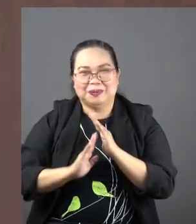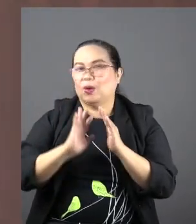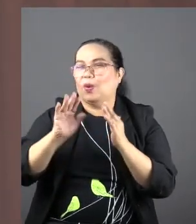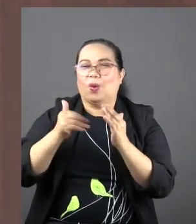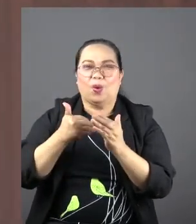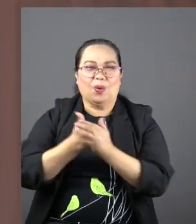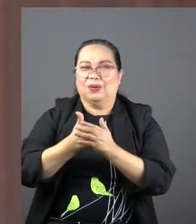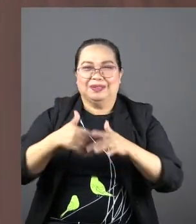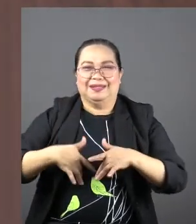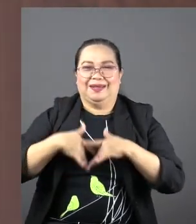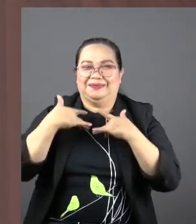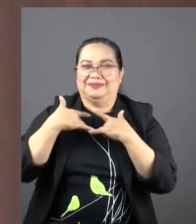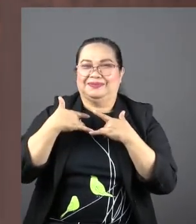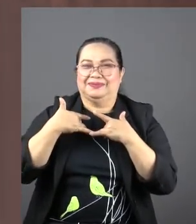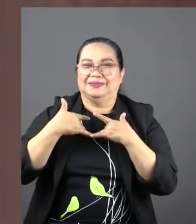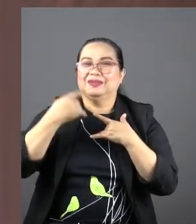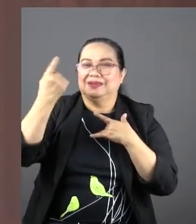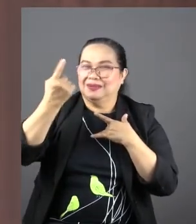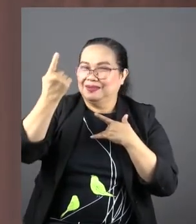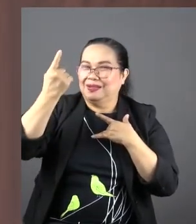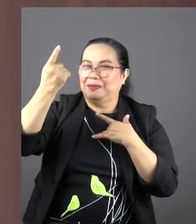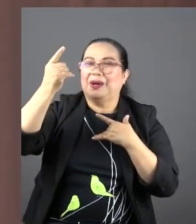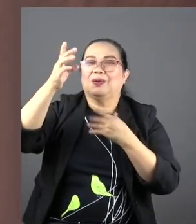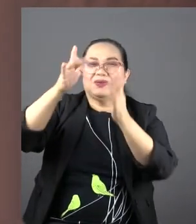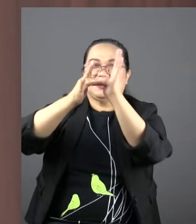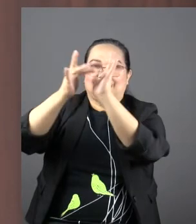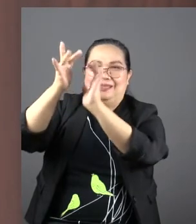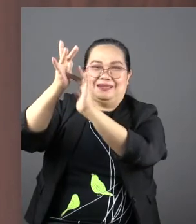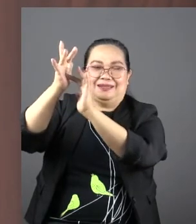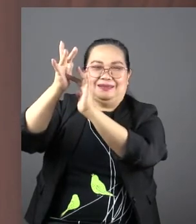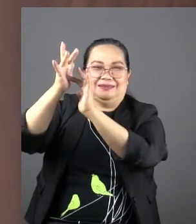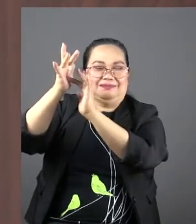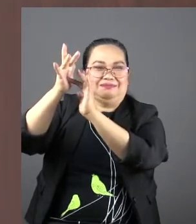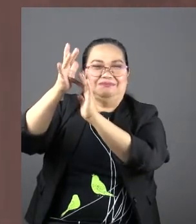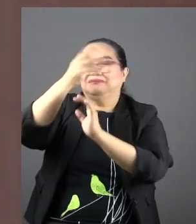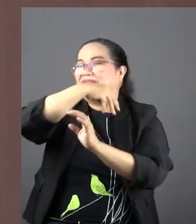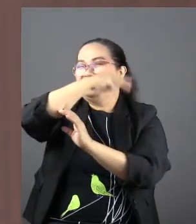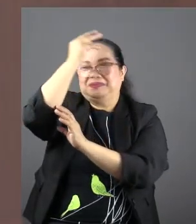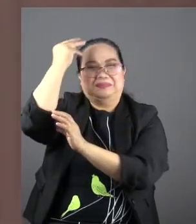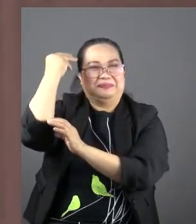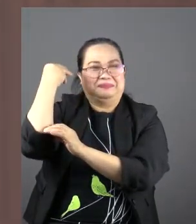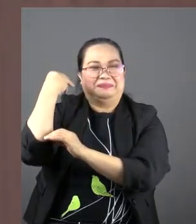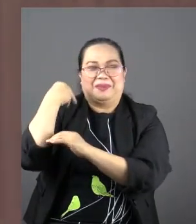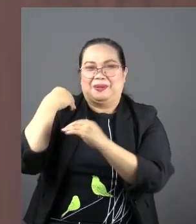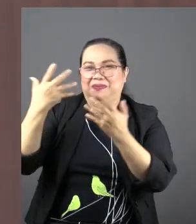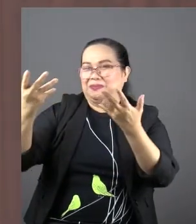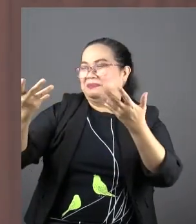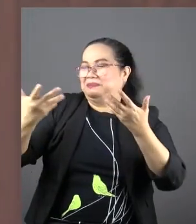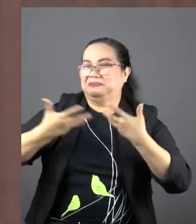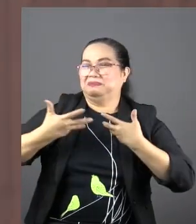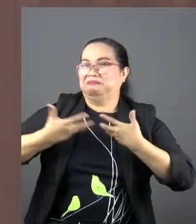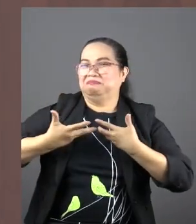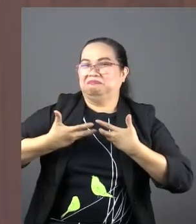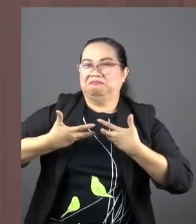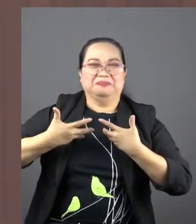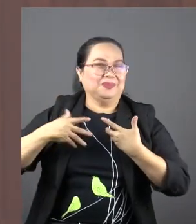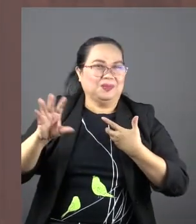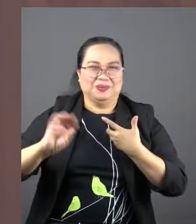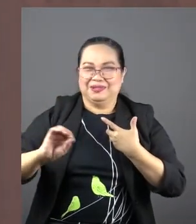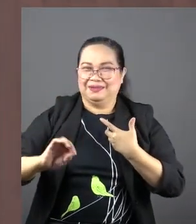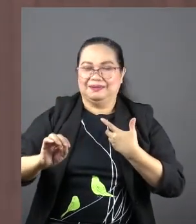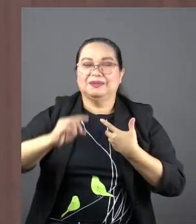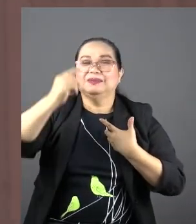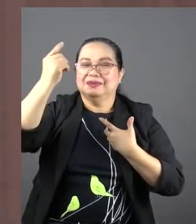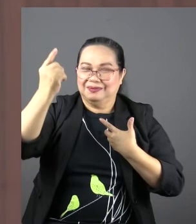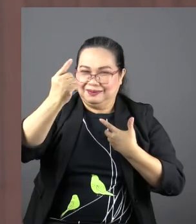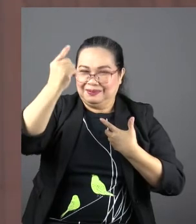it was about her son. Mary never magnified herself. It was